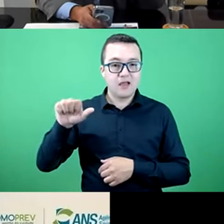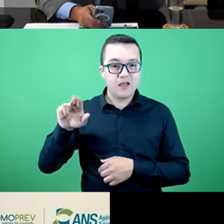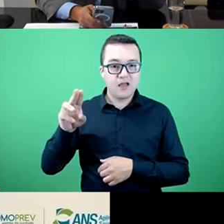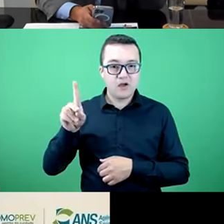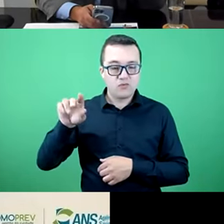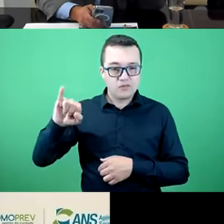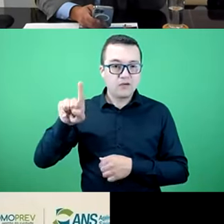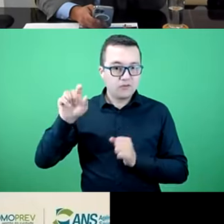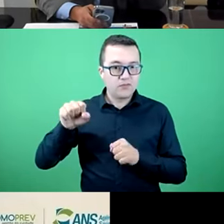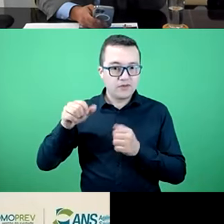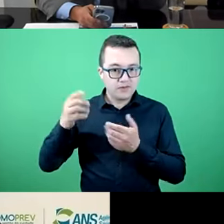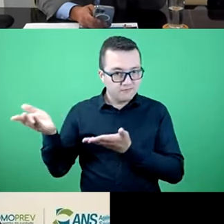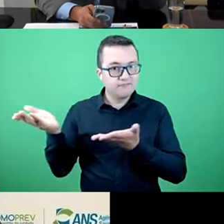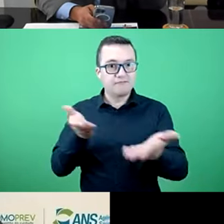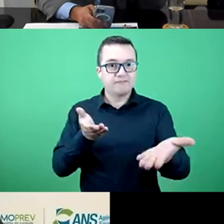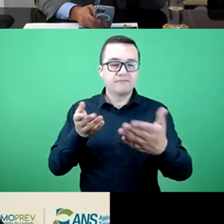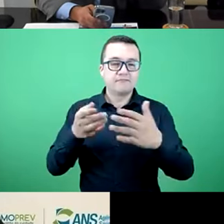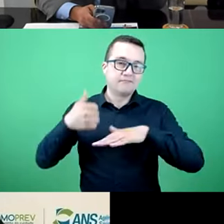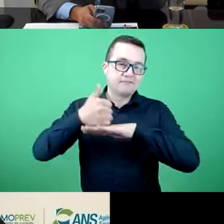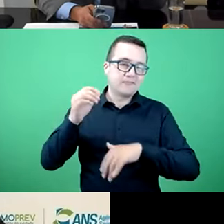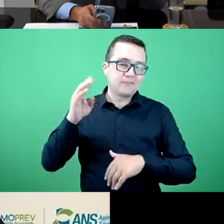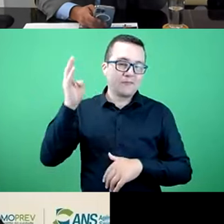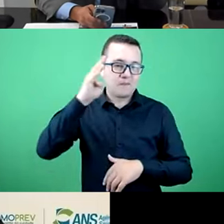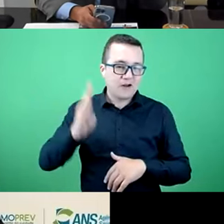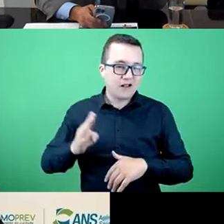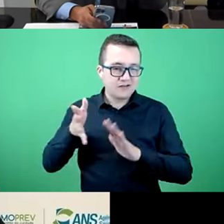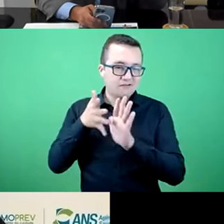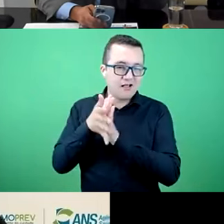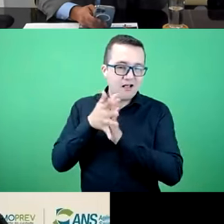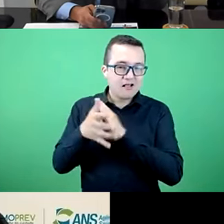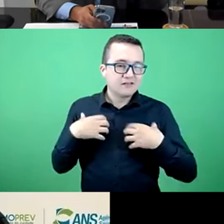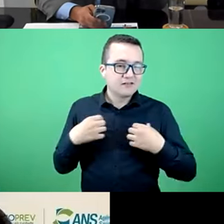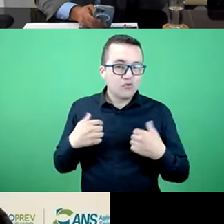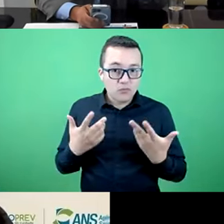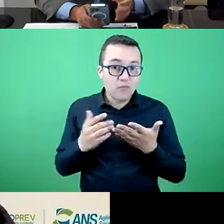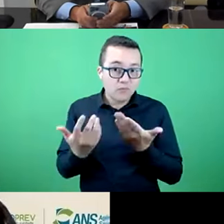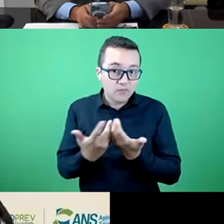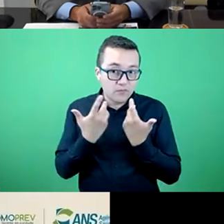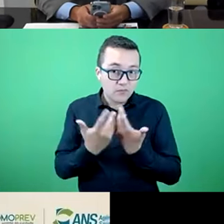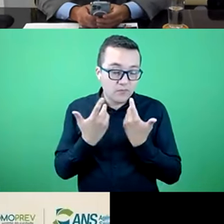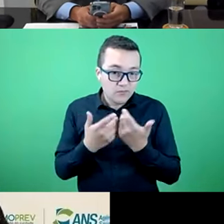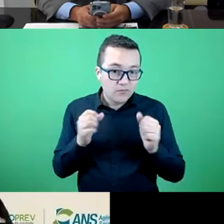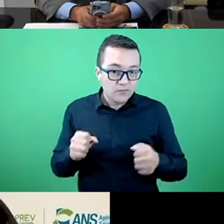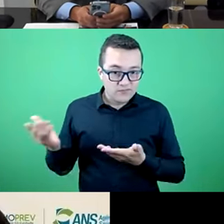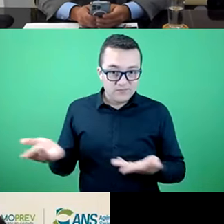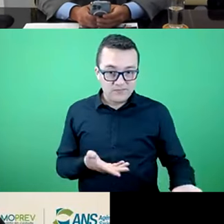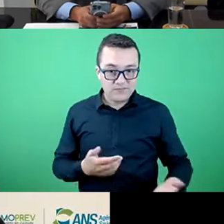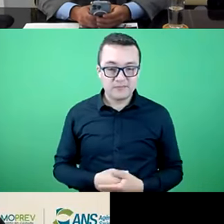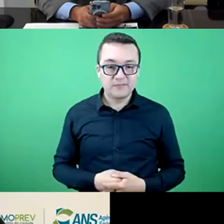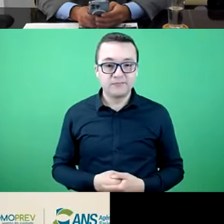Supplementary Health Agency to share with us her remarks. Welcome, Dr. Adi.